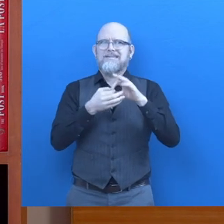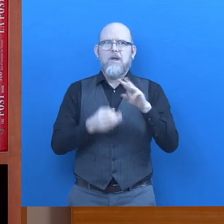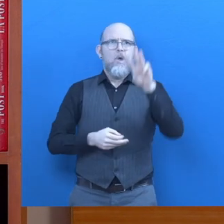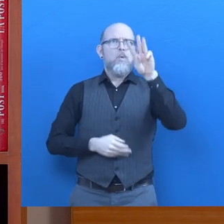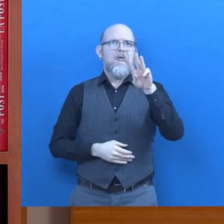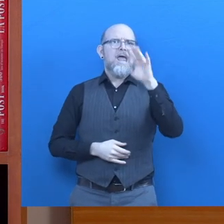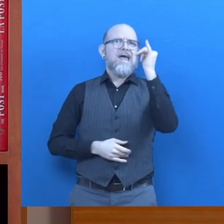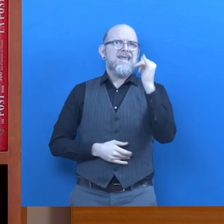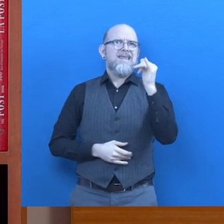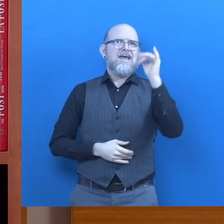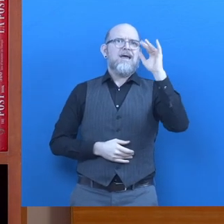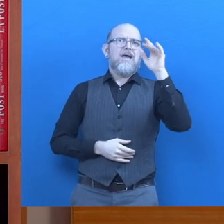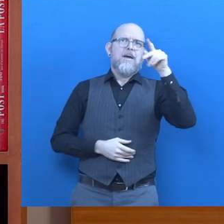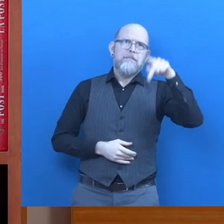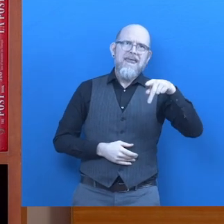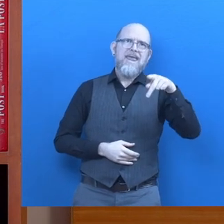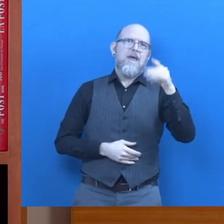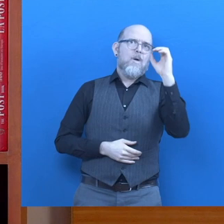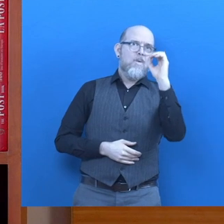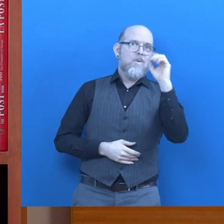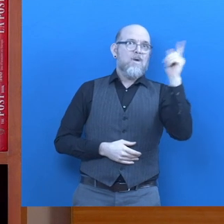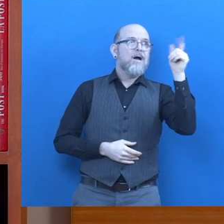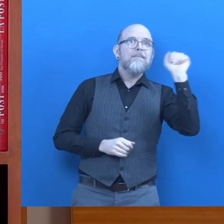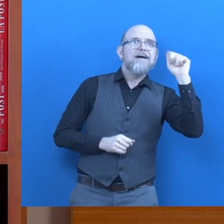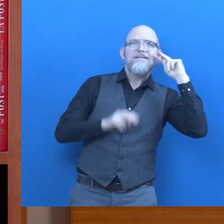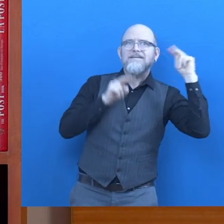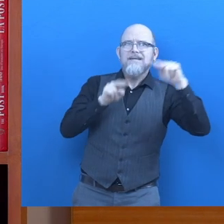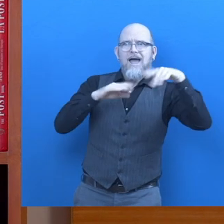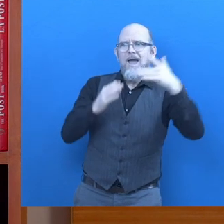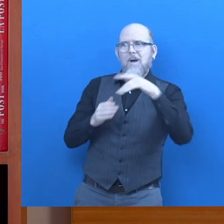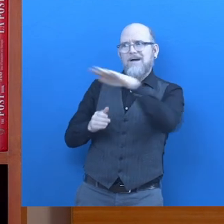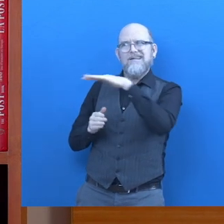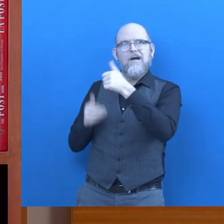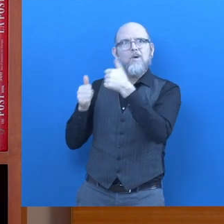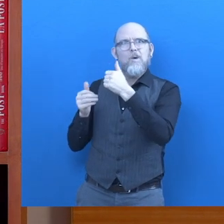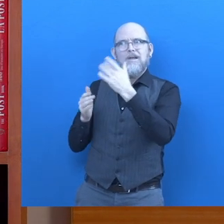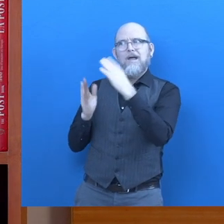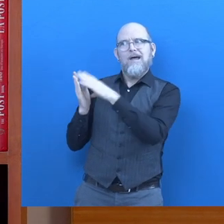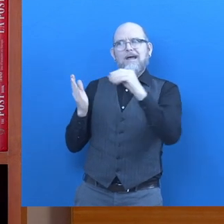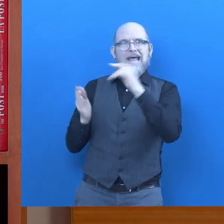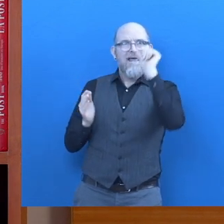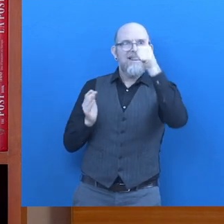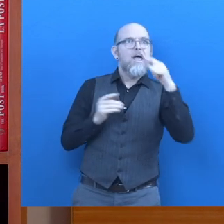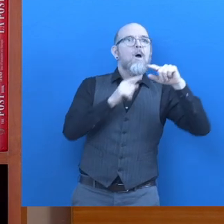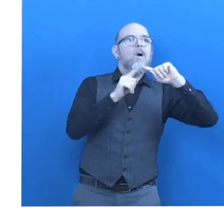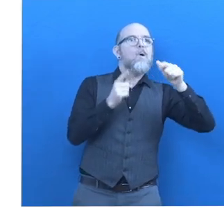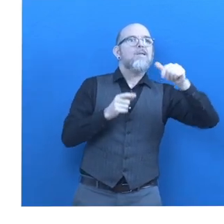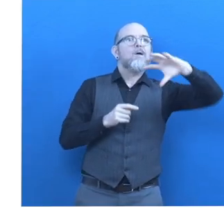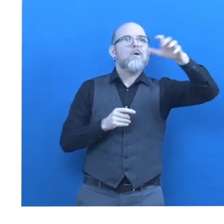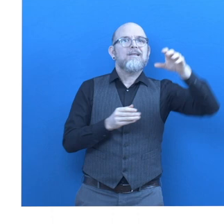and others to take a look and tailor the solution for different ecosystems in different parts of the world